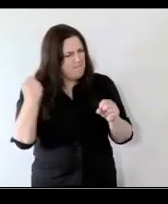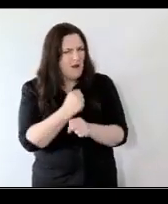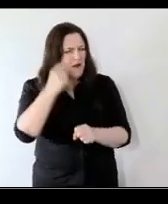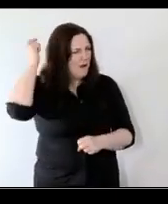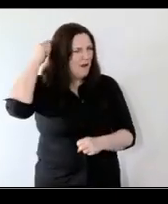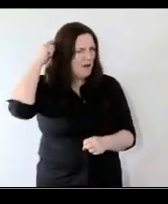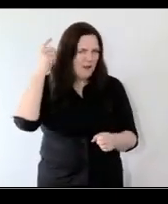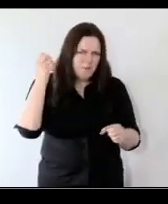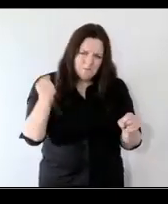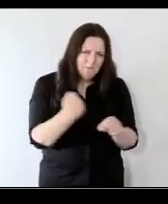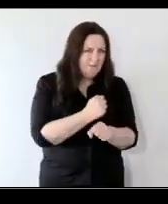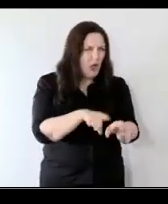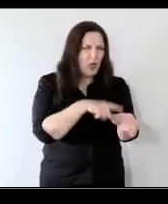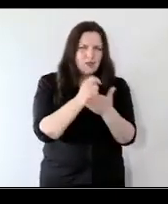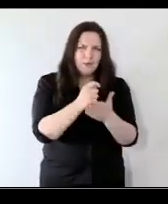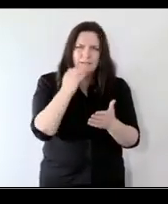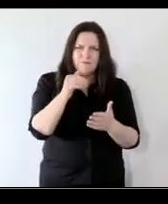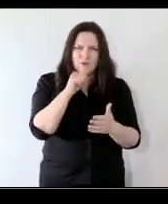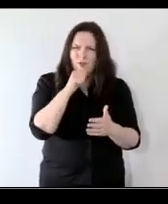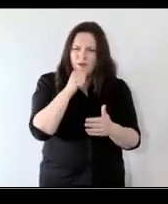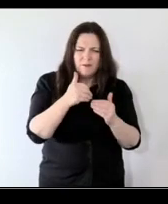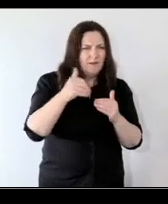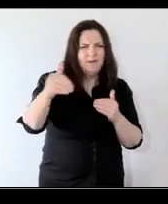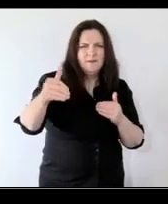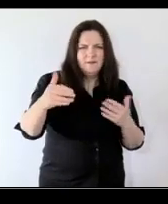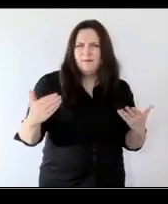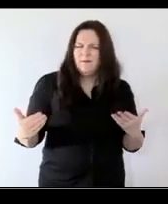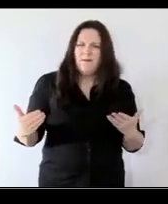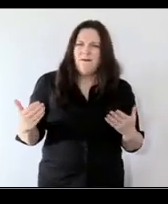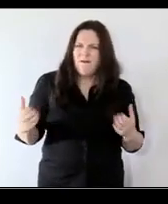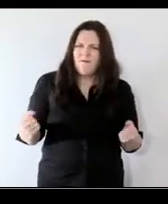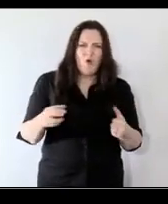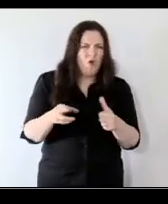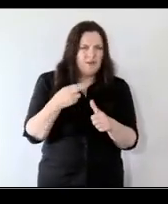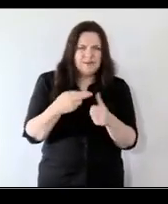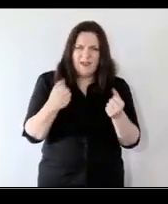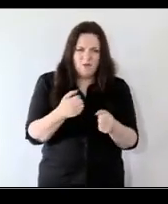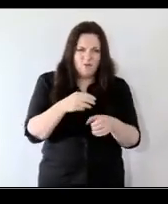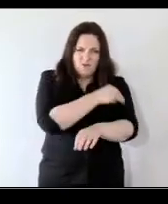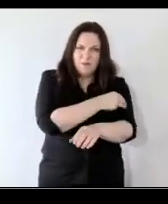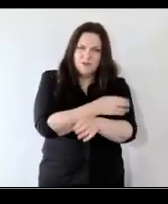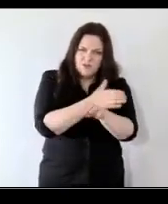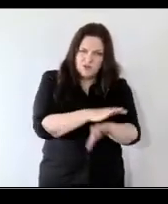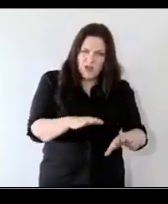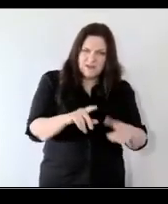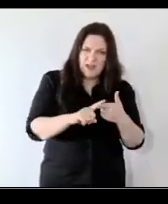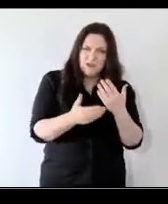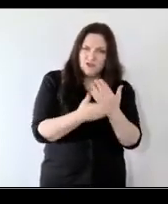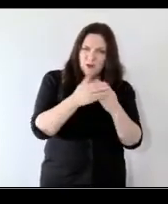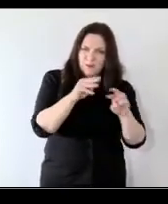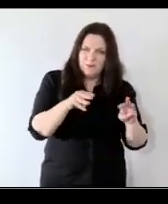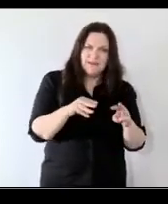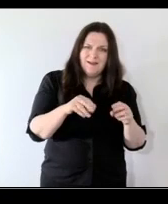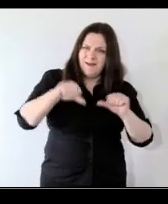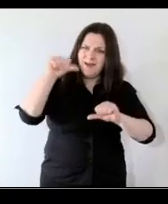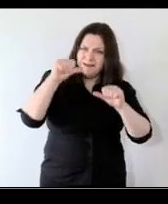-term scarring effect if the resources aren't put into that we always already have problems about child and adolescent and adult mental